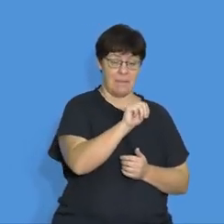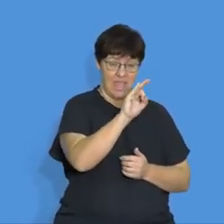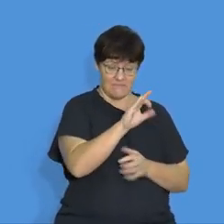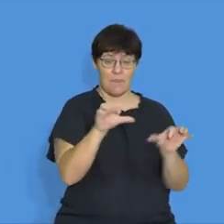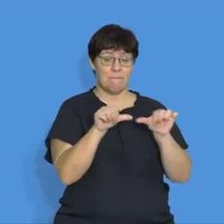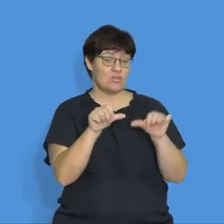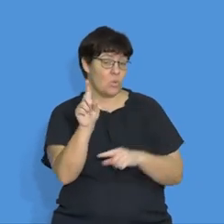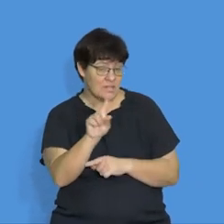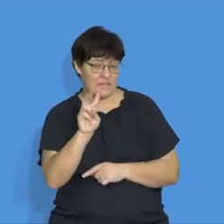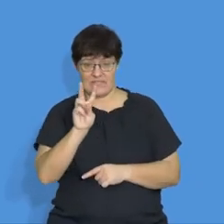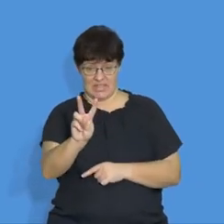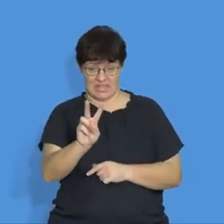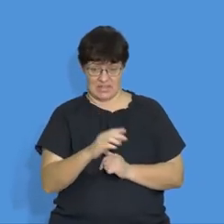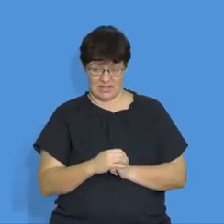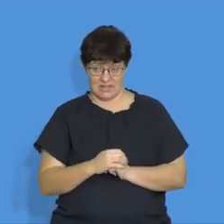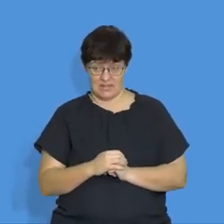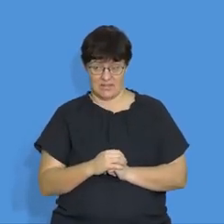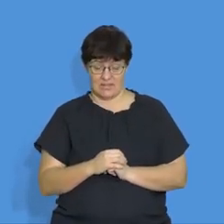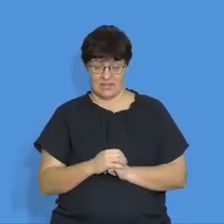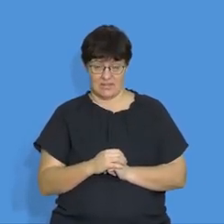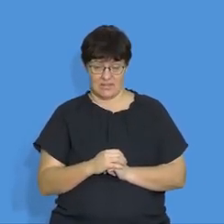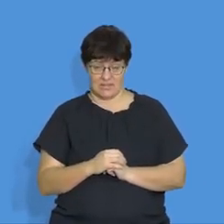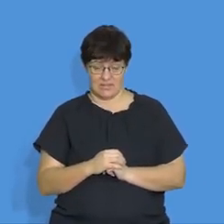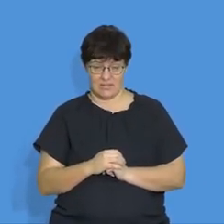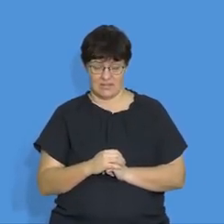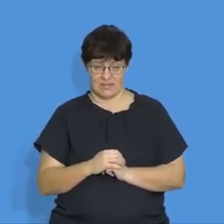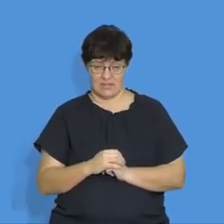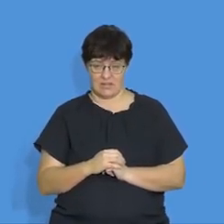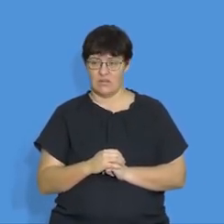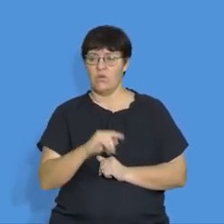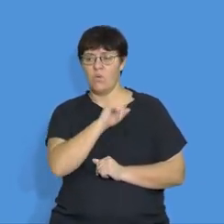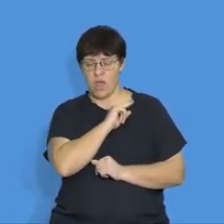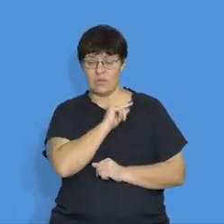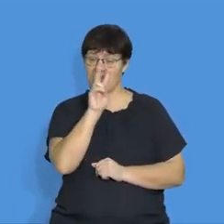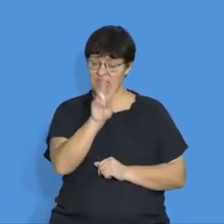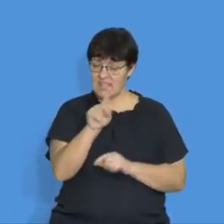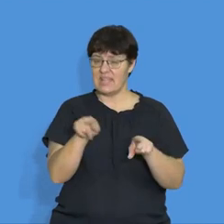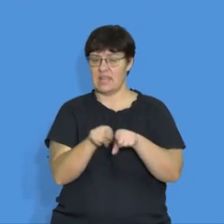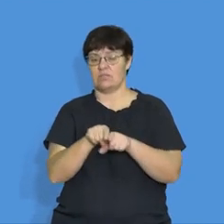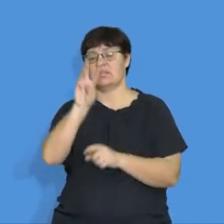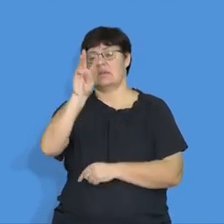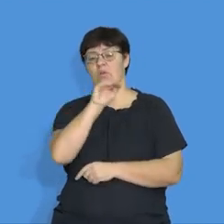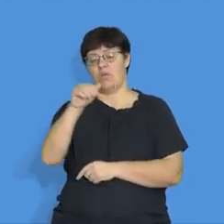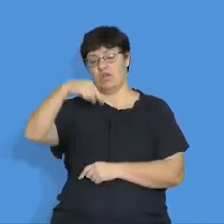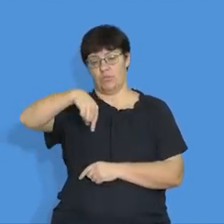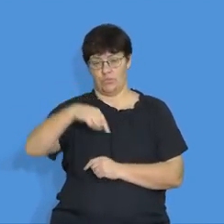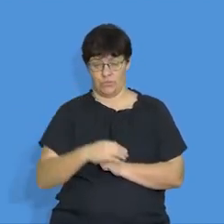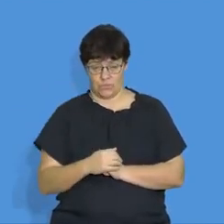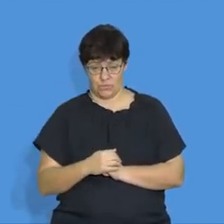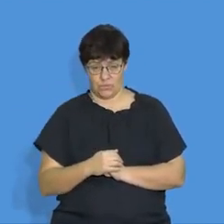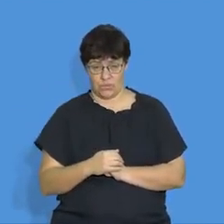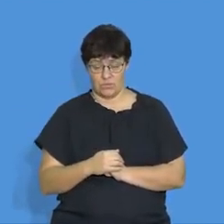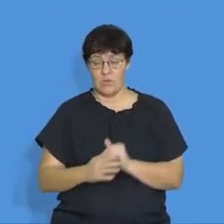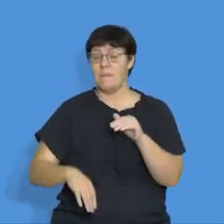volts, right? We appreciate that because we are saying V is equals to W over Q. So, the maximum